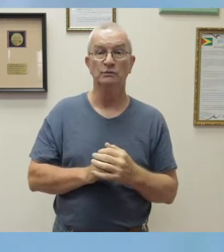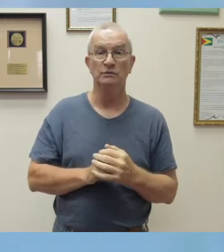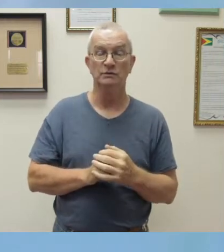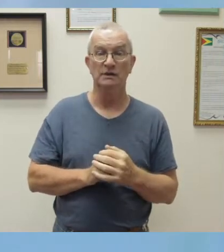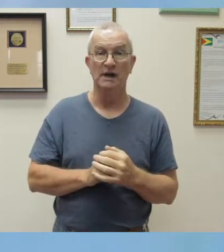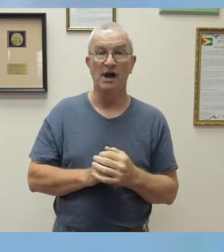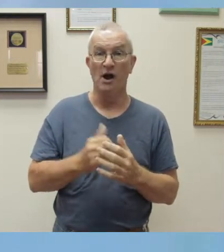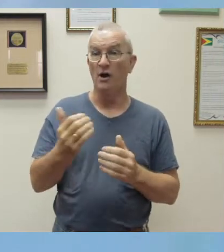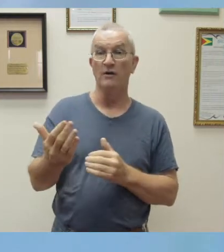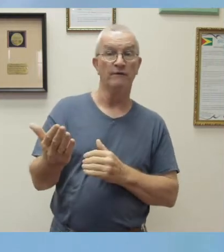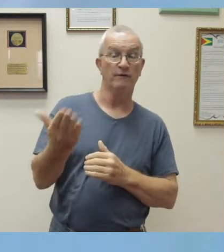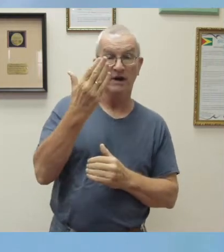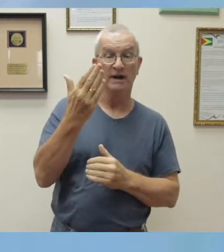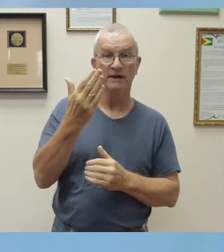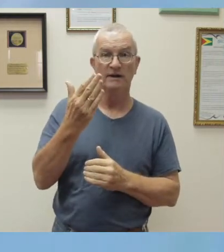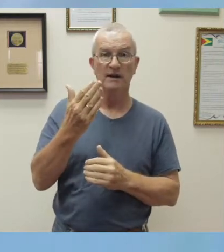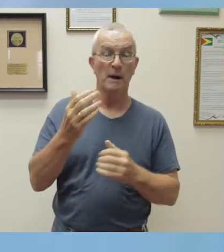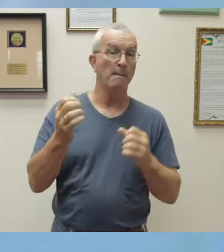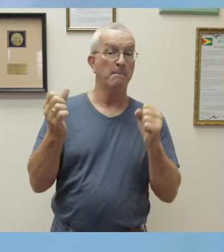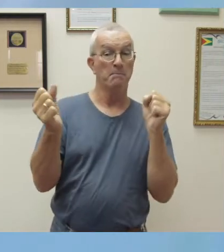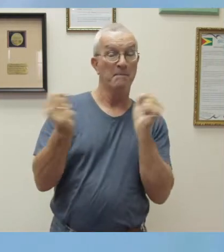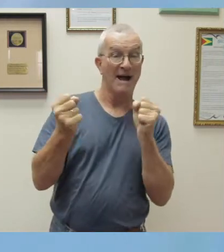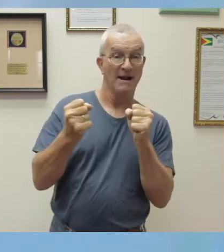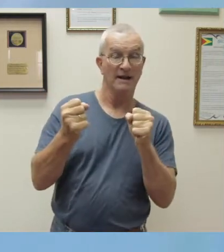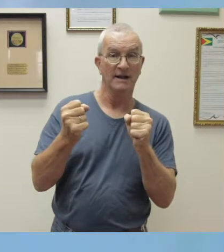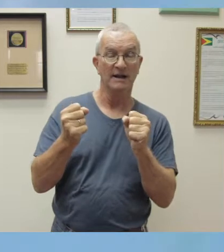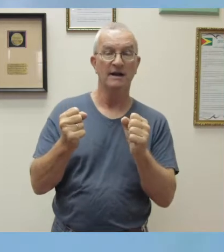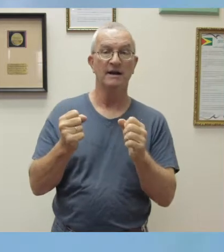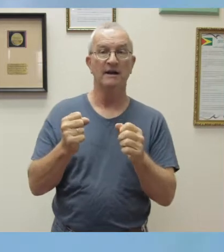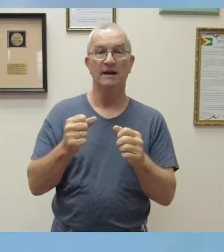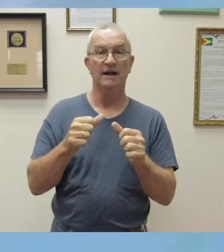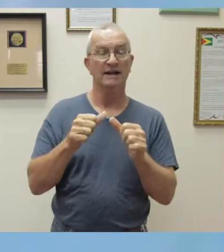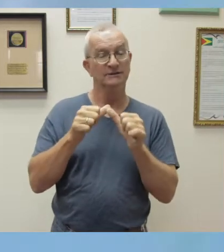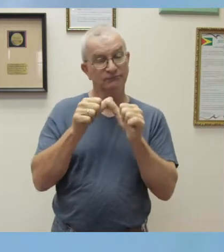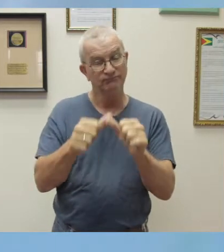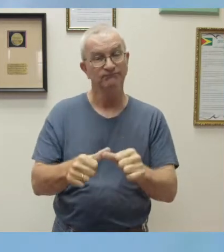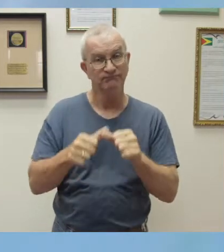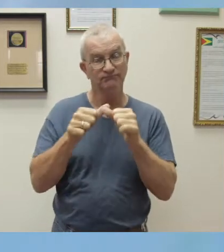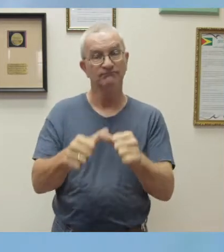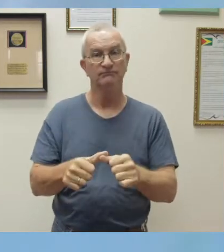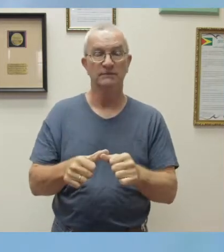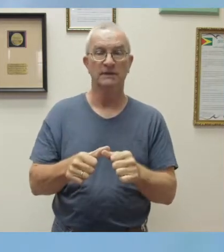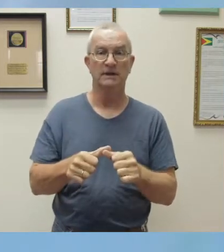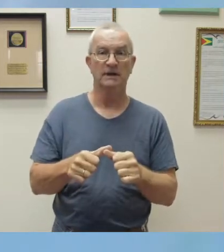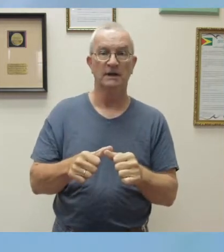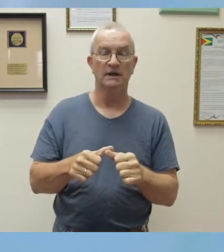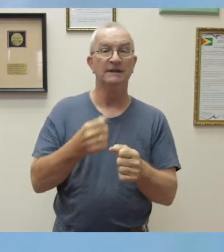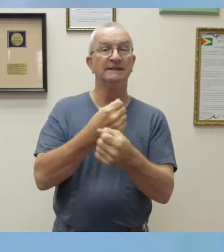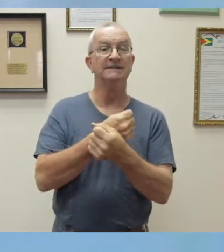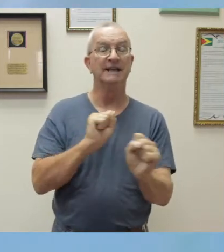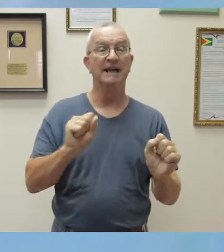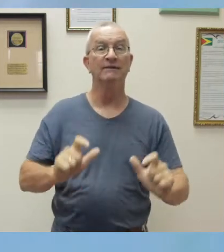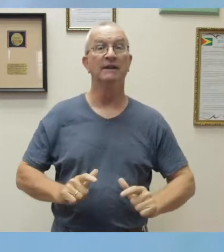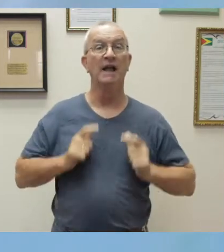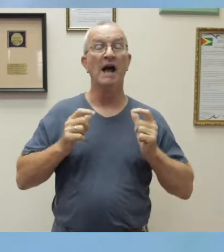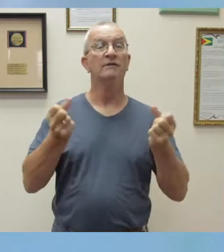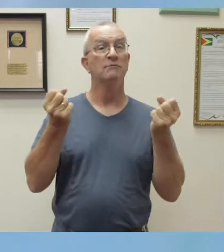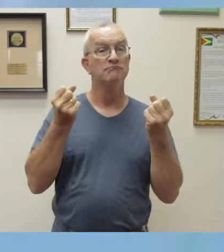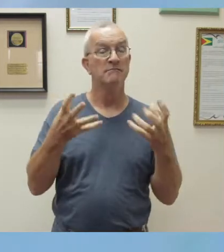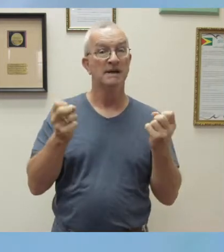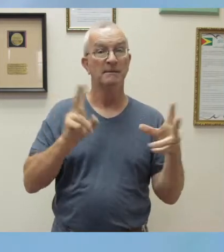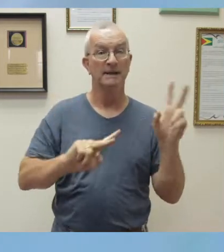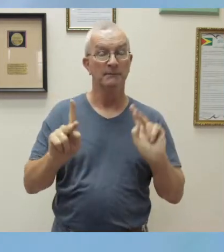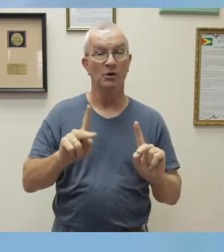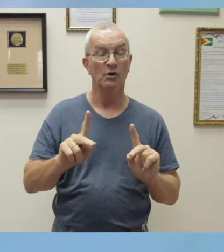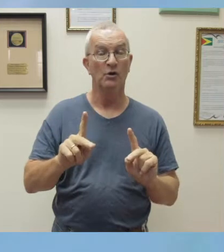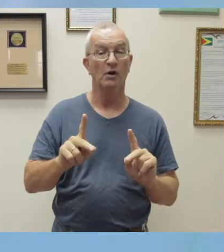battling tenaciously and selflessly to save the lives of those who have contracted